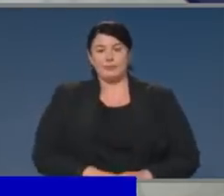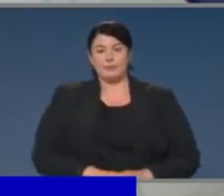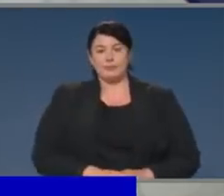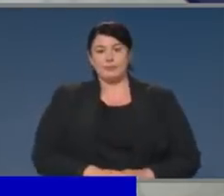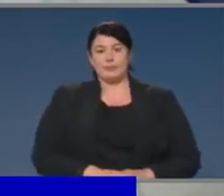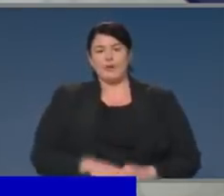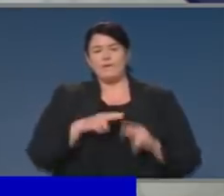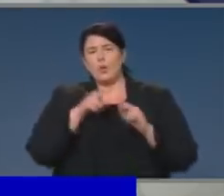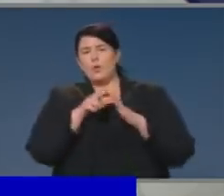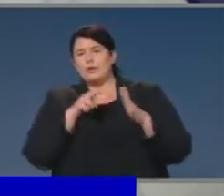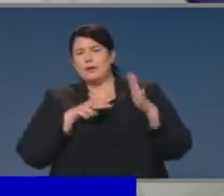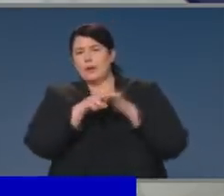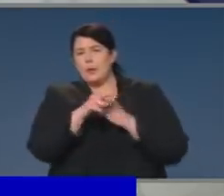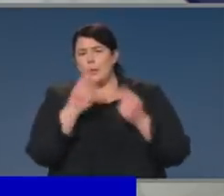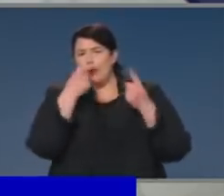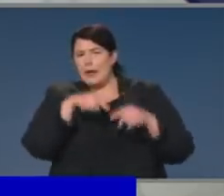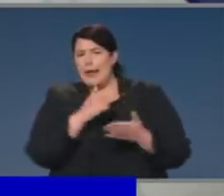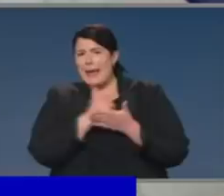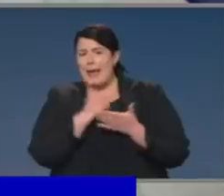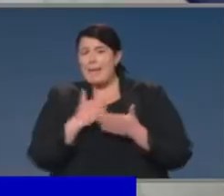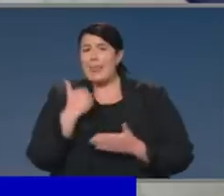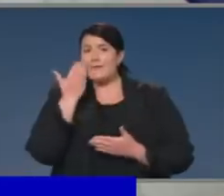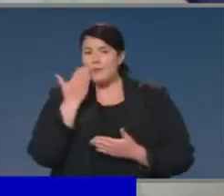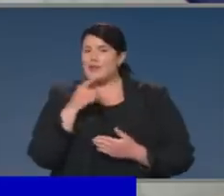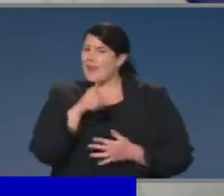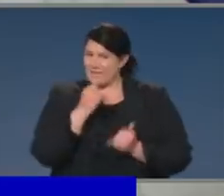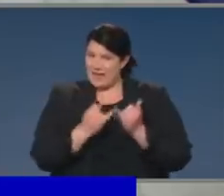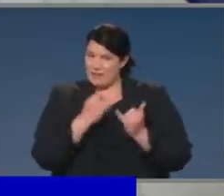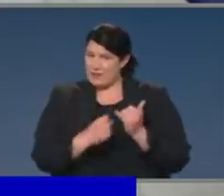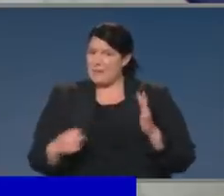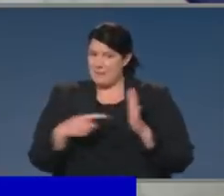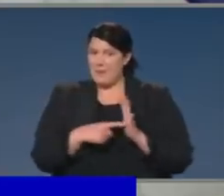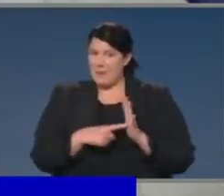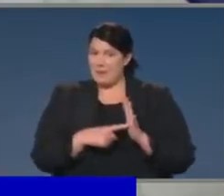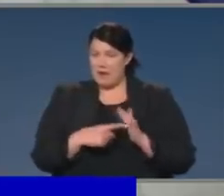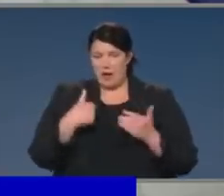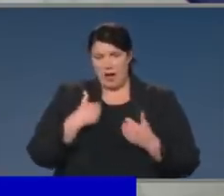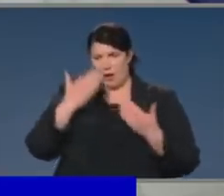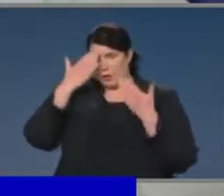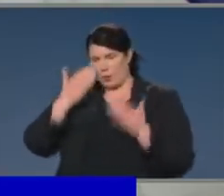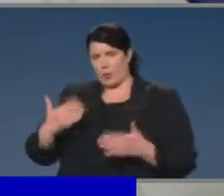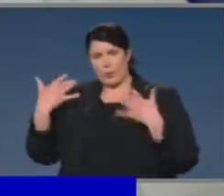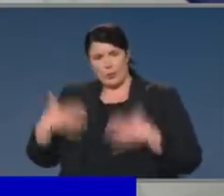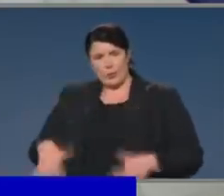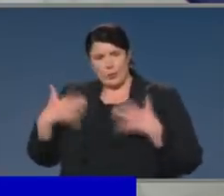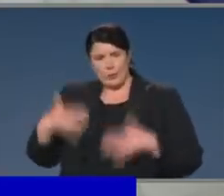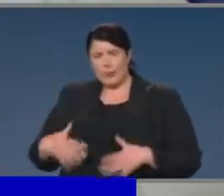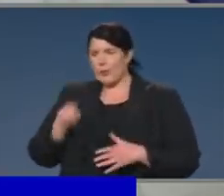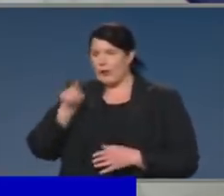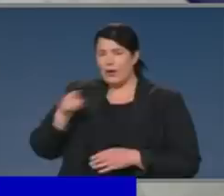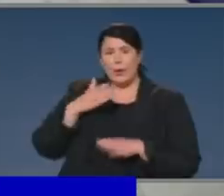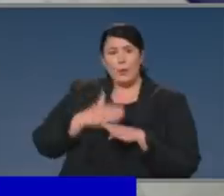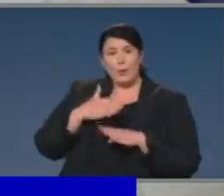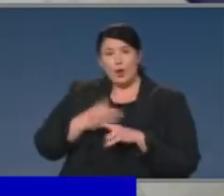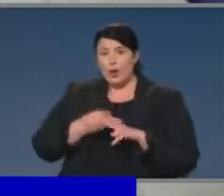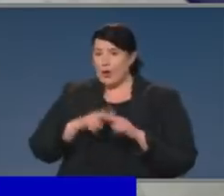answer is all modelling is really important. And I take my hat off and I respect and I encourage and endorse the work